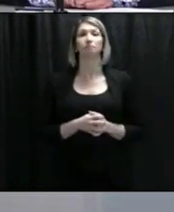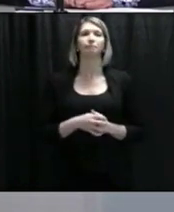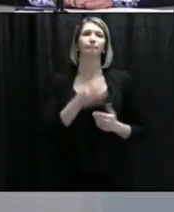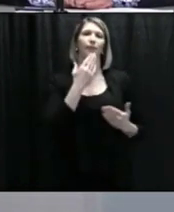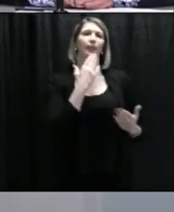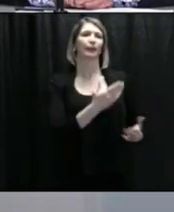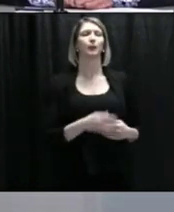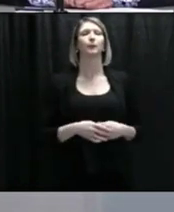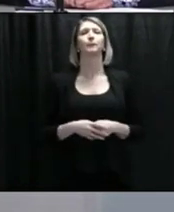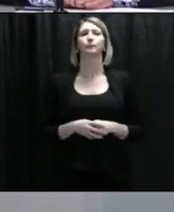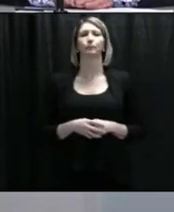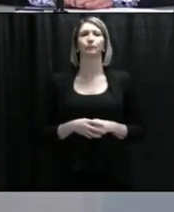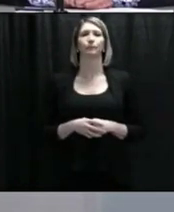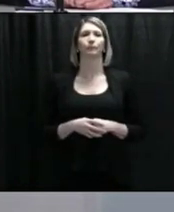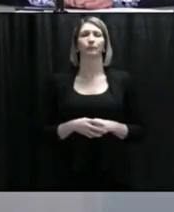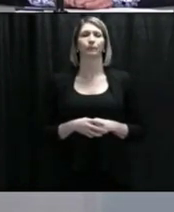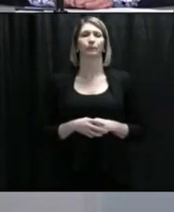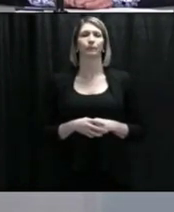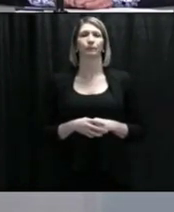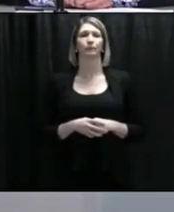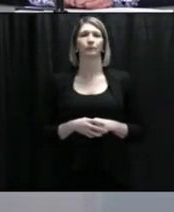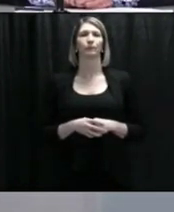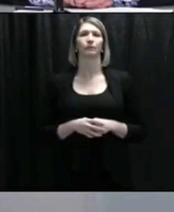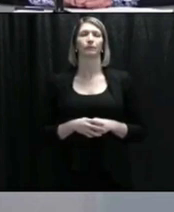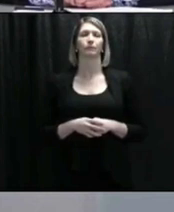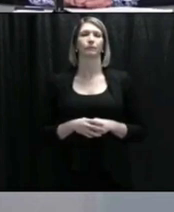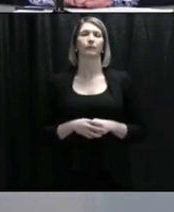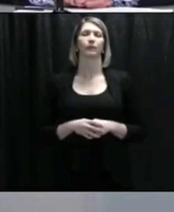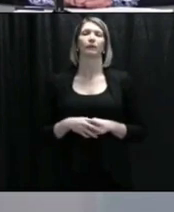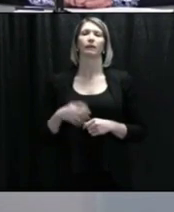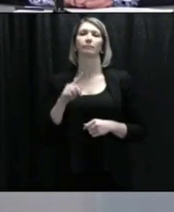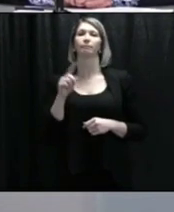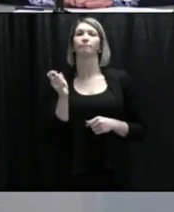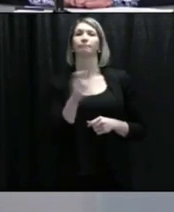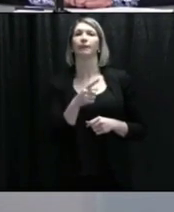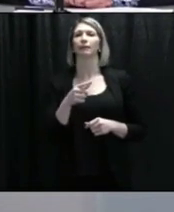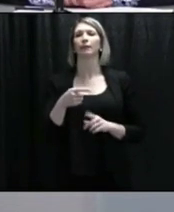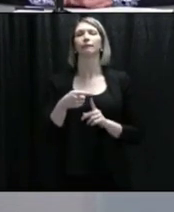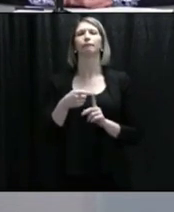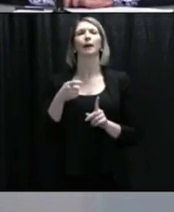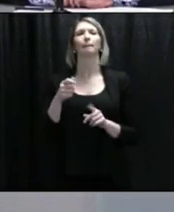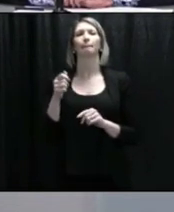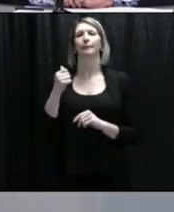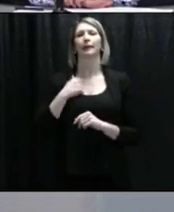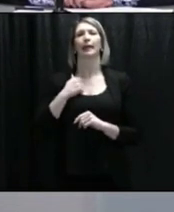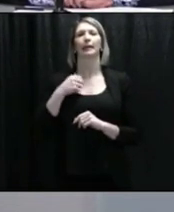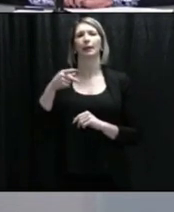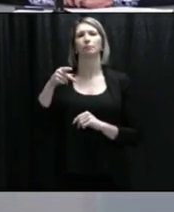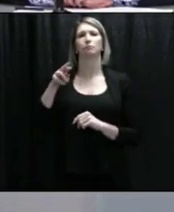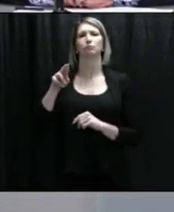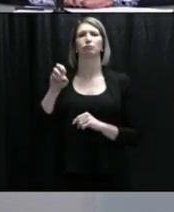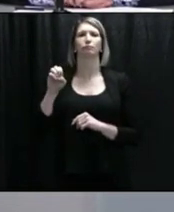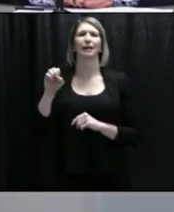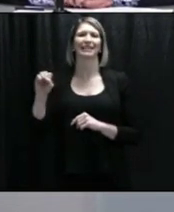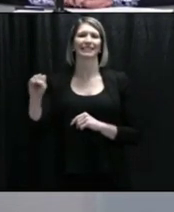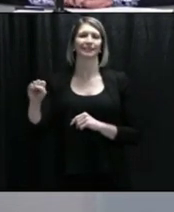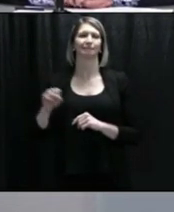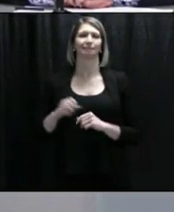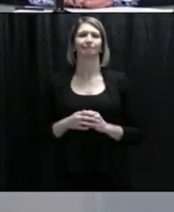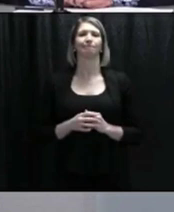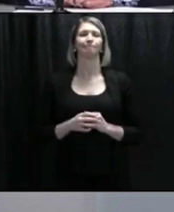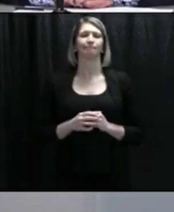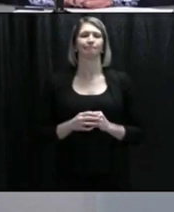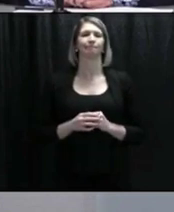The next question is from Holly McKenzie-Sutter from the Canadian Press. Please go ahead. Hi. Can you